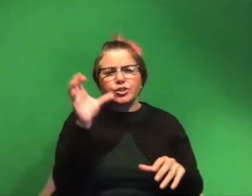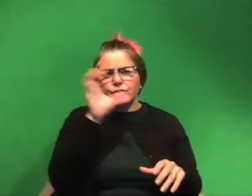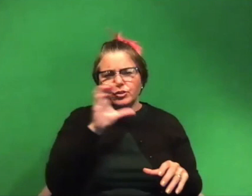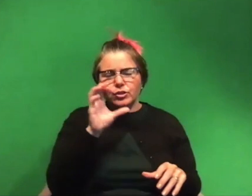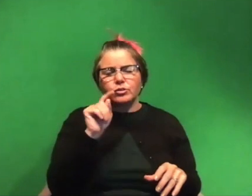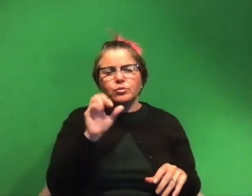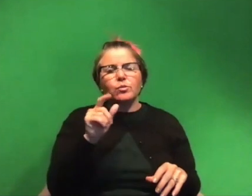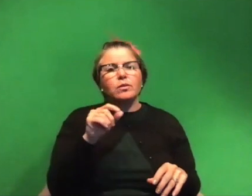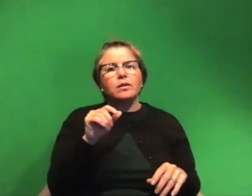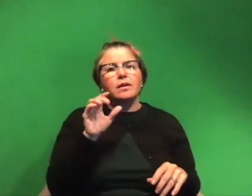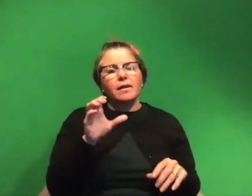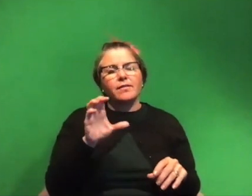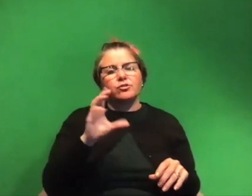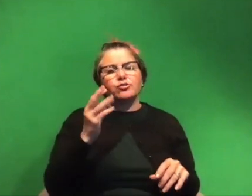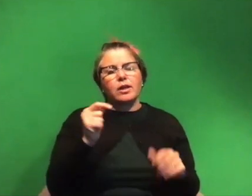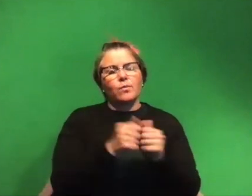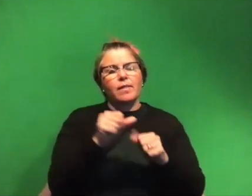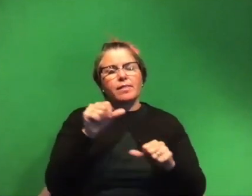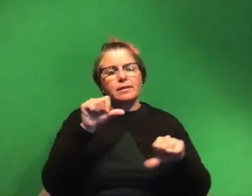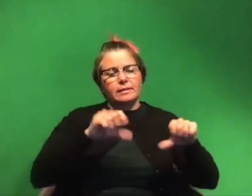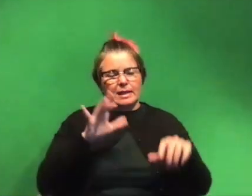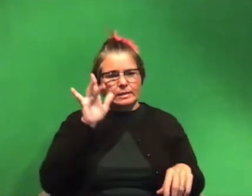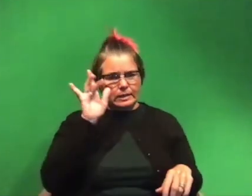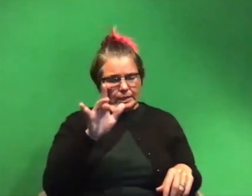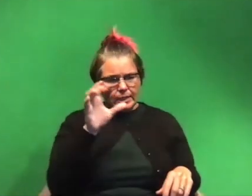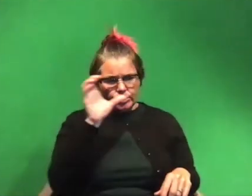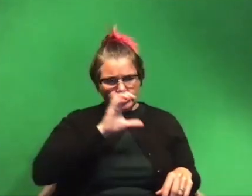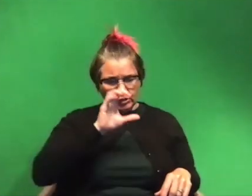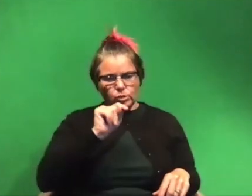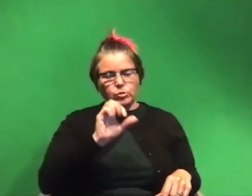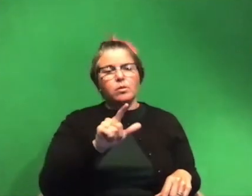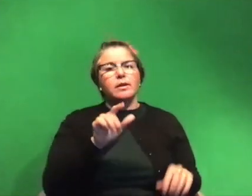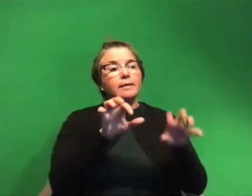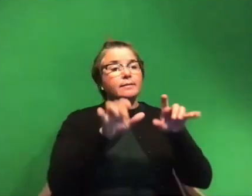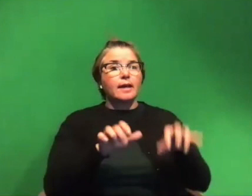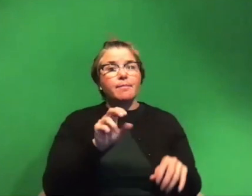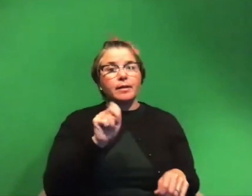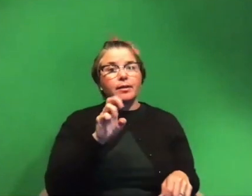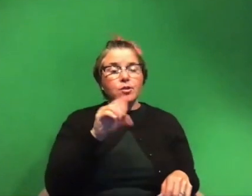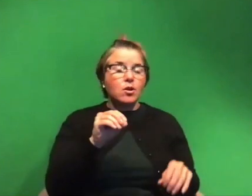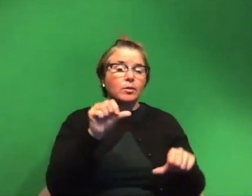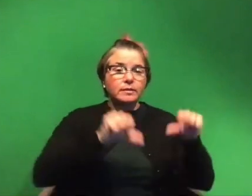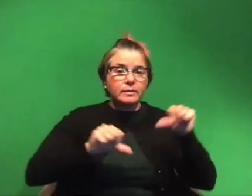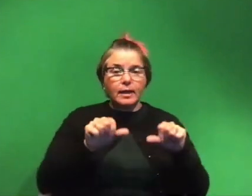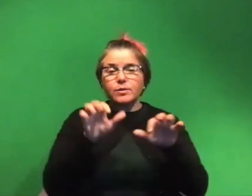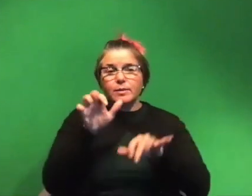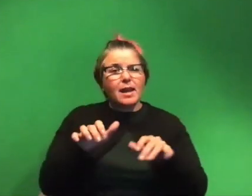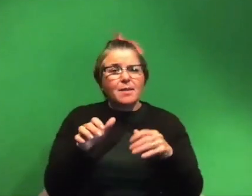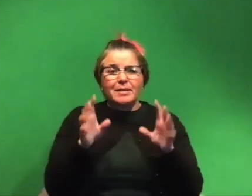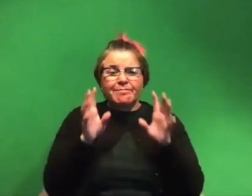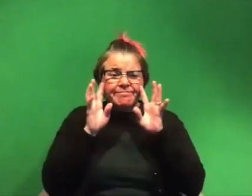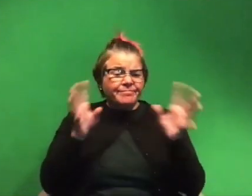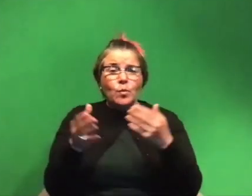over a chat with a scientist and then click the scientist search tool um you can type in neuroscience you can type in whatever you think is cool